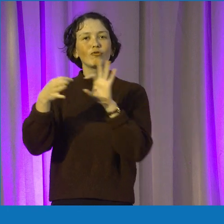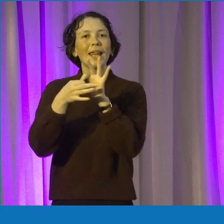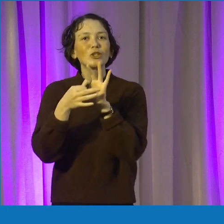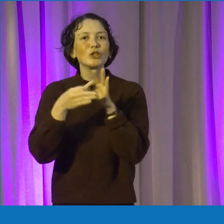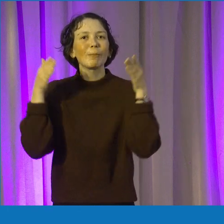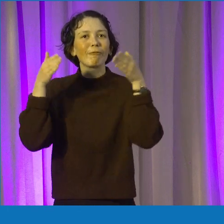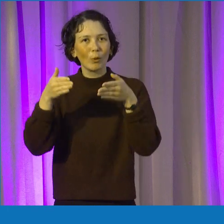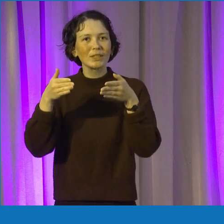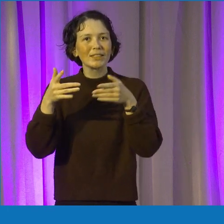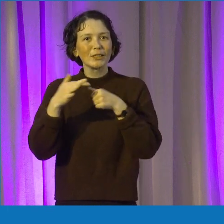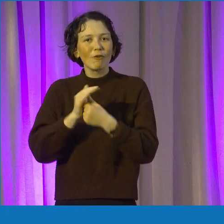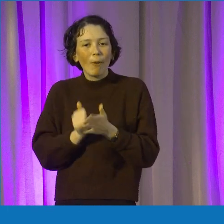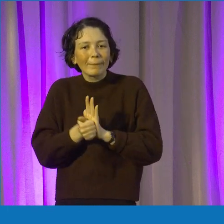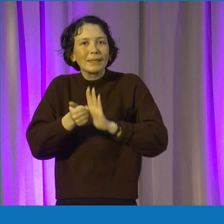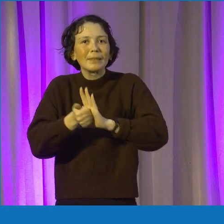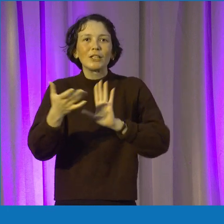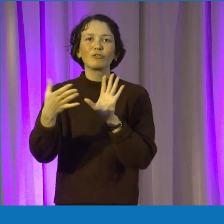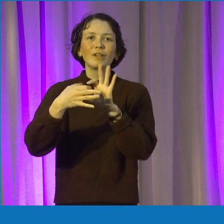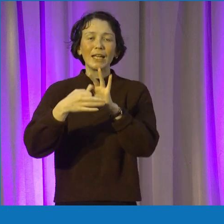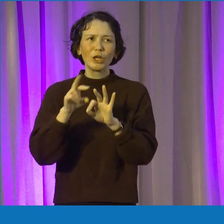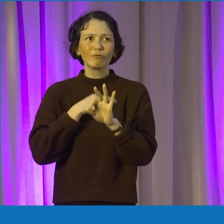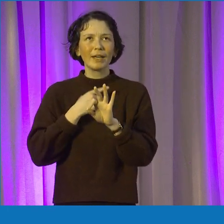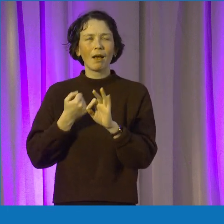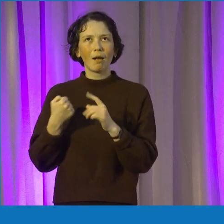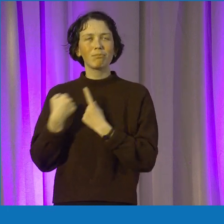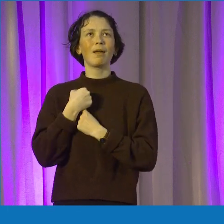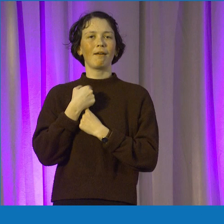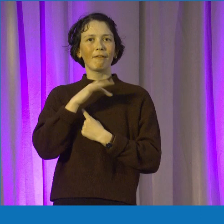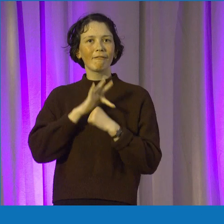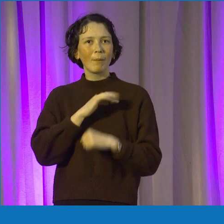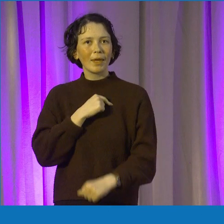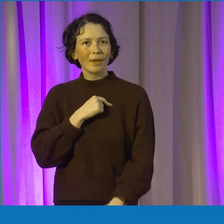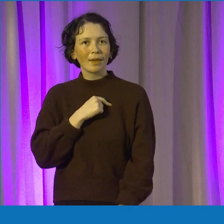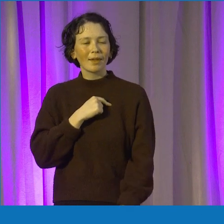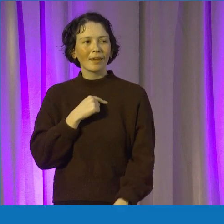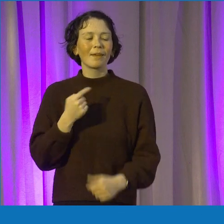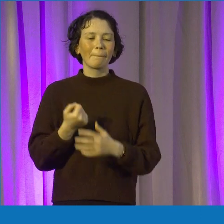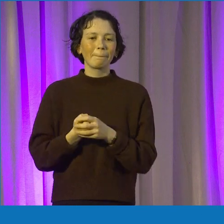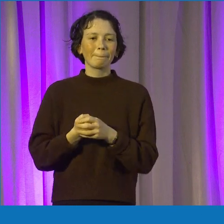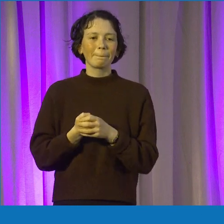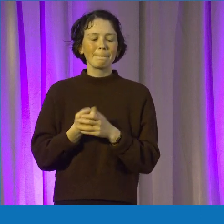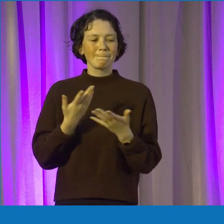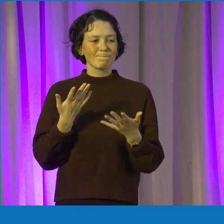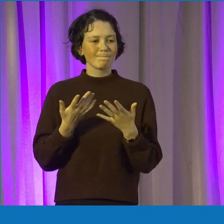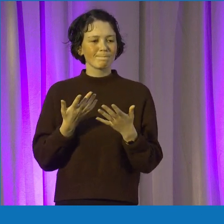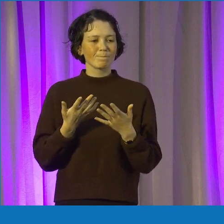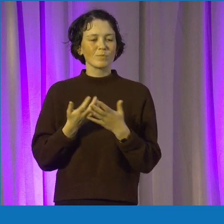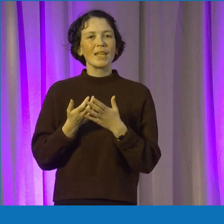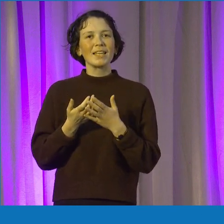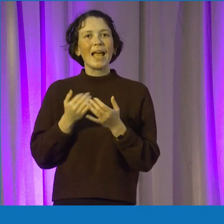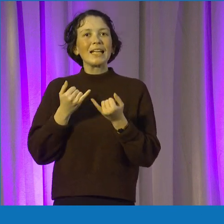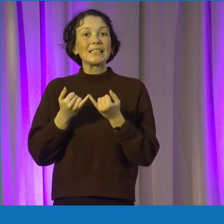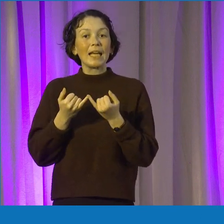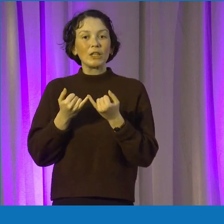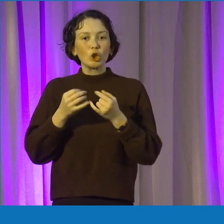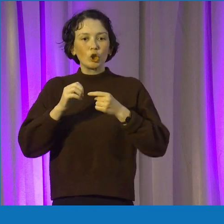So that's kind of hit me, hit hard home with me. And yeah, it's kind of you, you try and